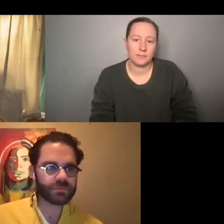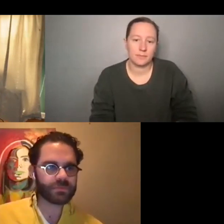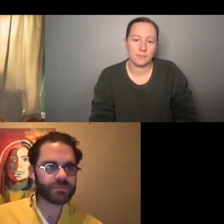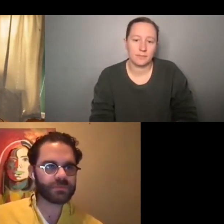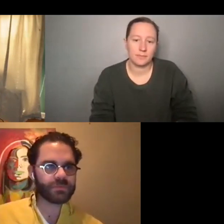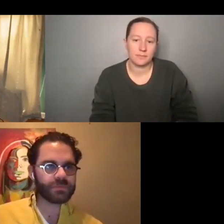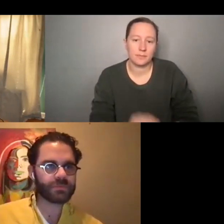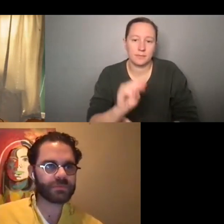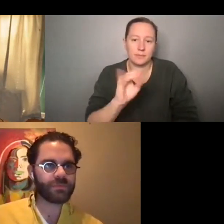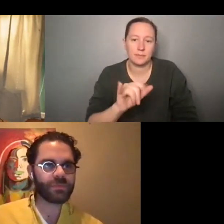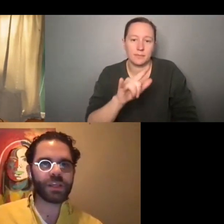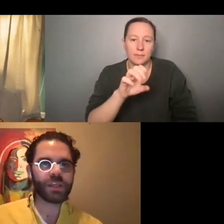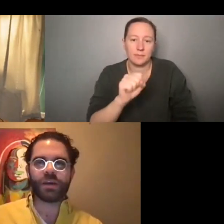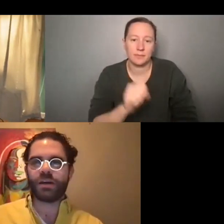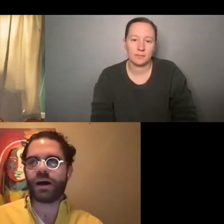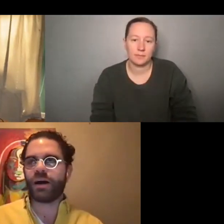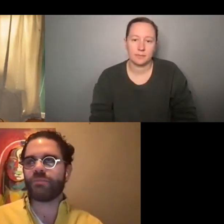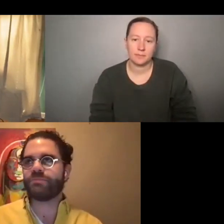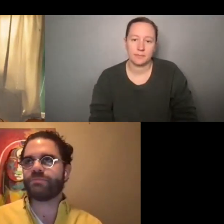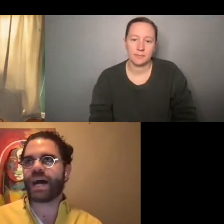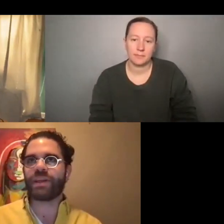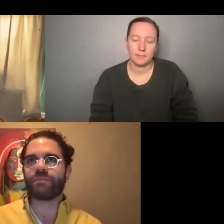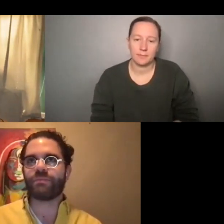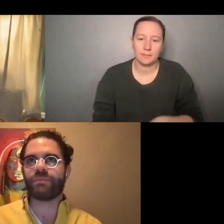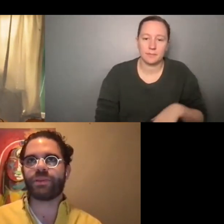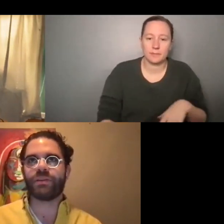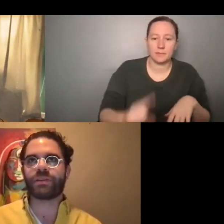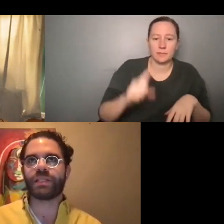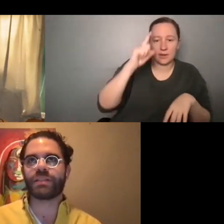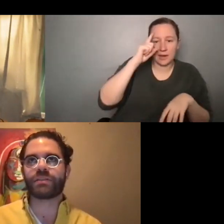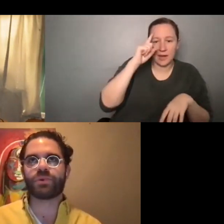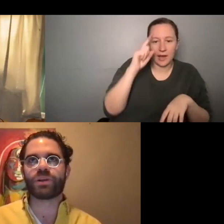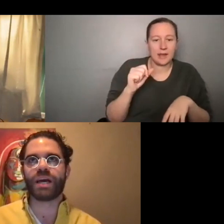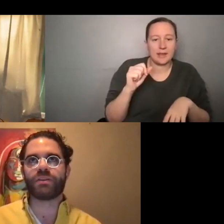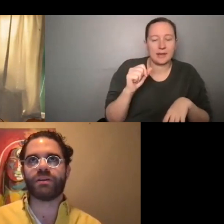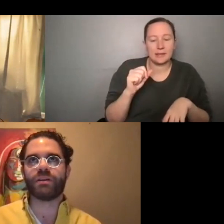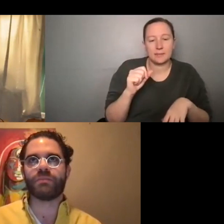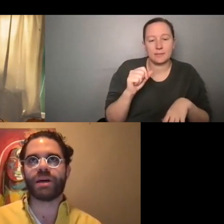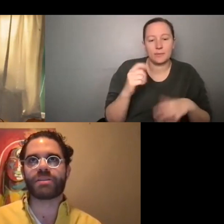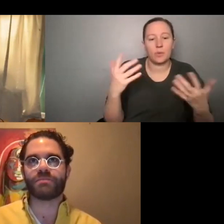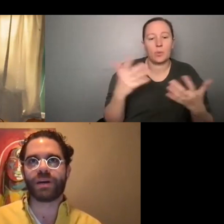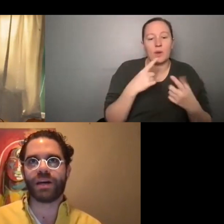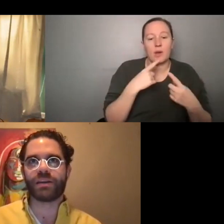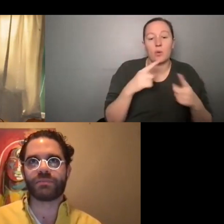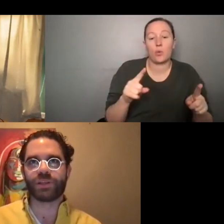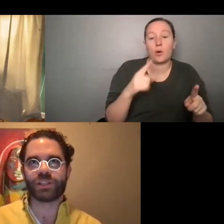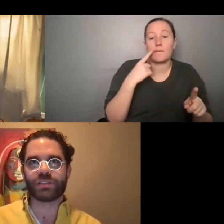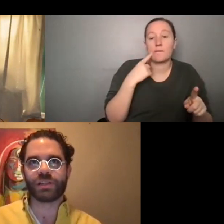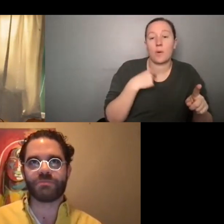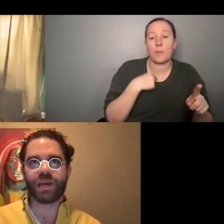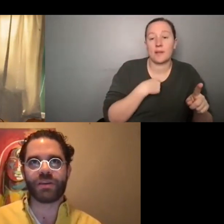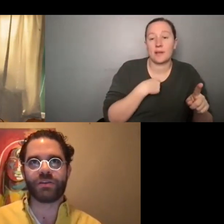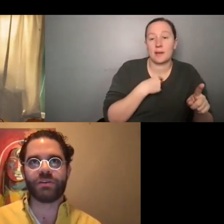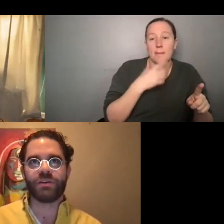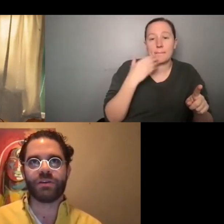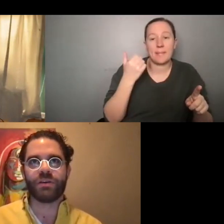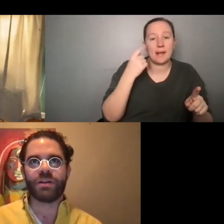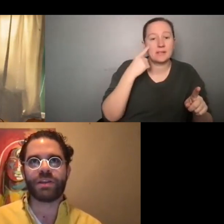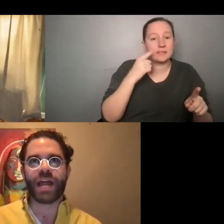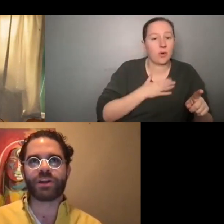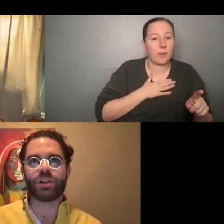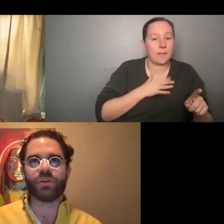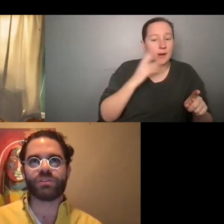Uh, Miles. Um, I think the thing that's worked out the best in my experience has been